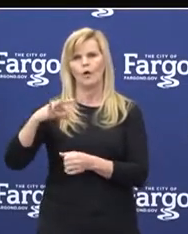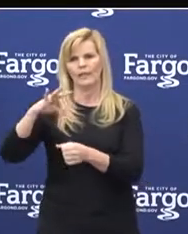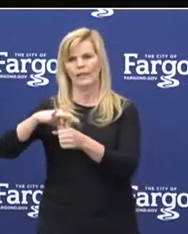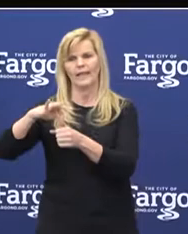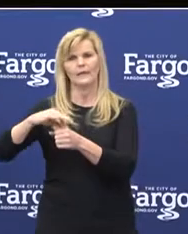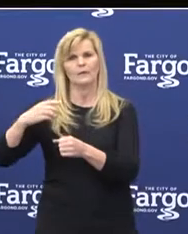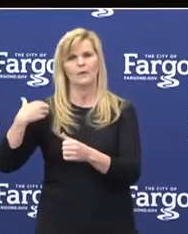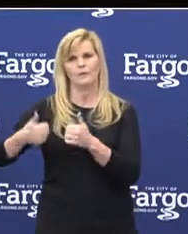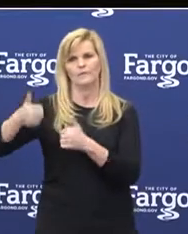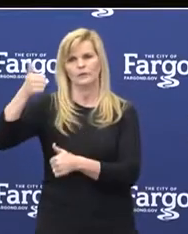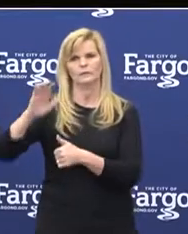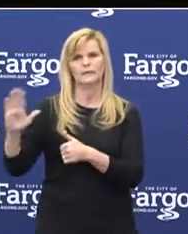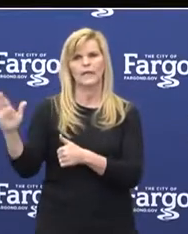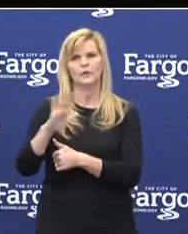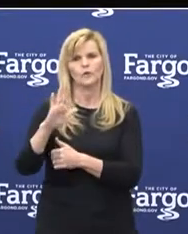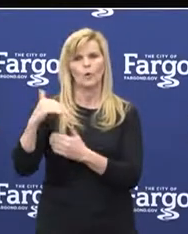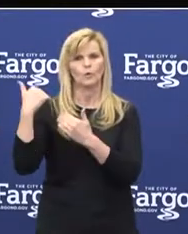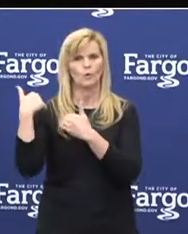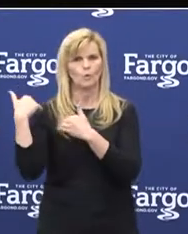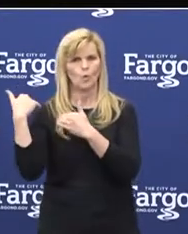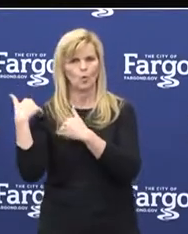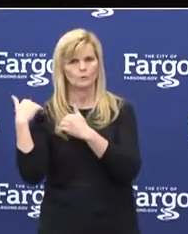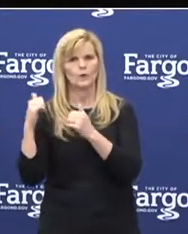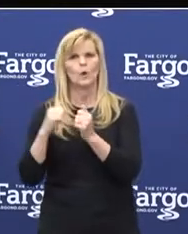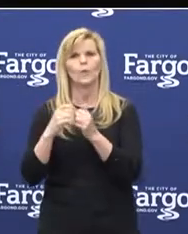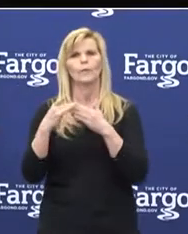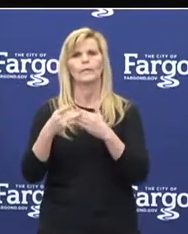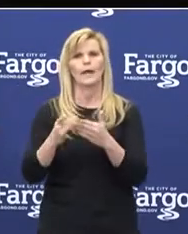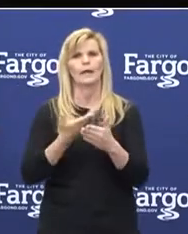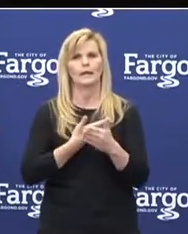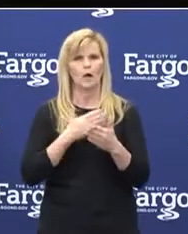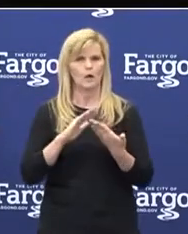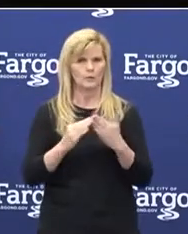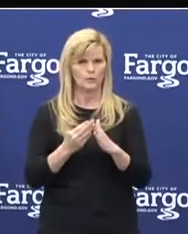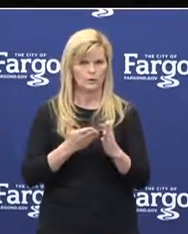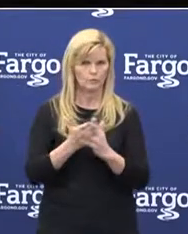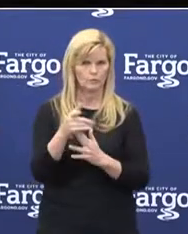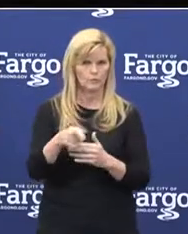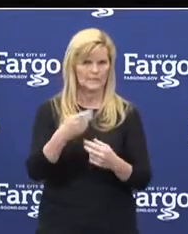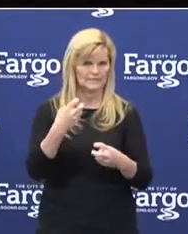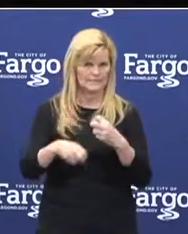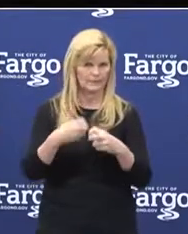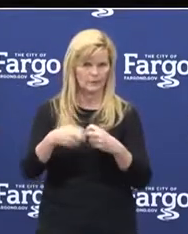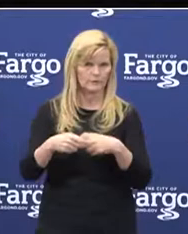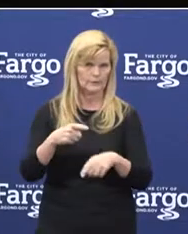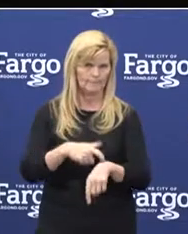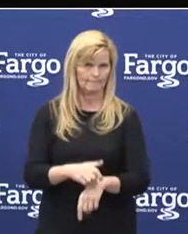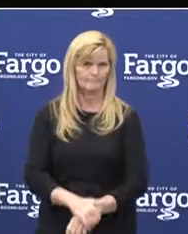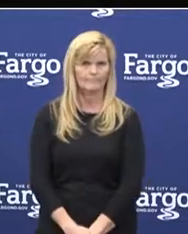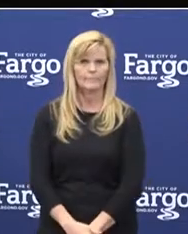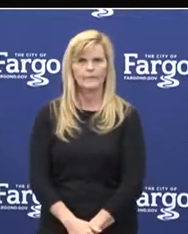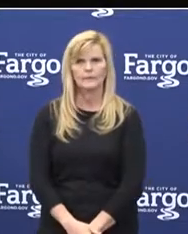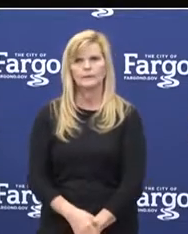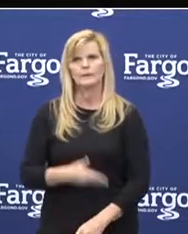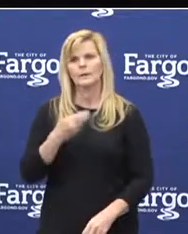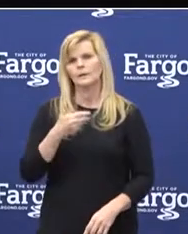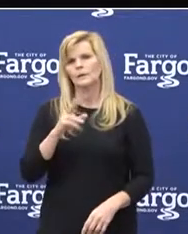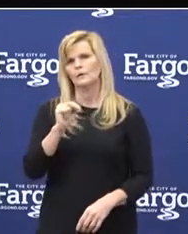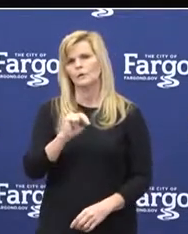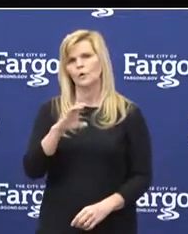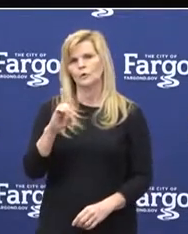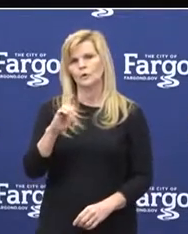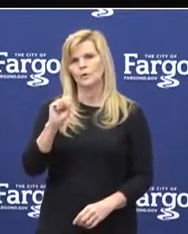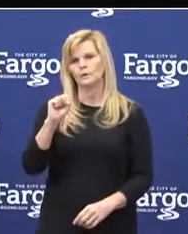your roles in guiding our communities through this difficult time. As the North Dakota Smart